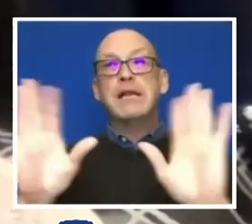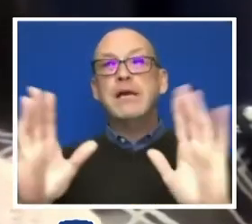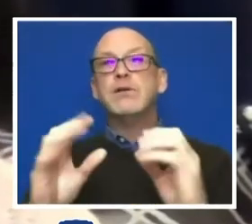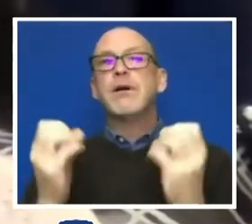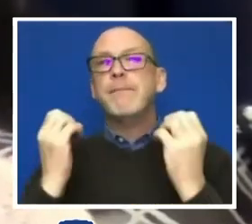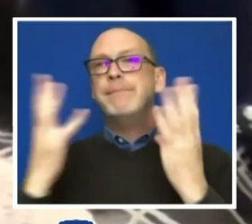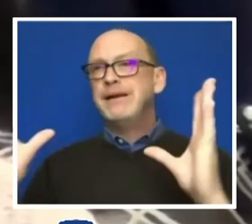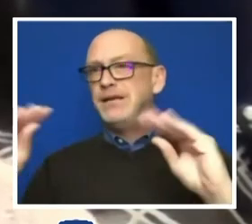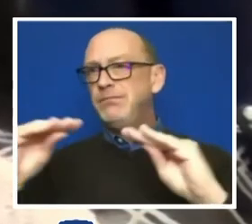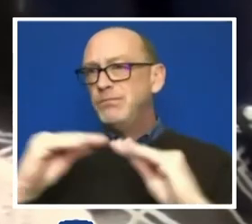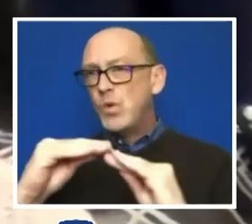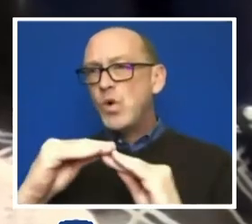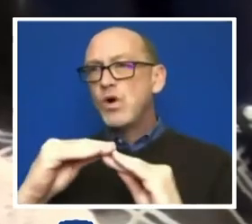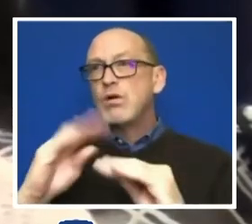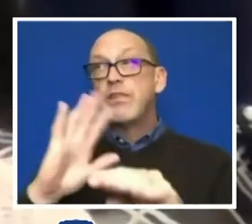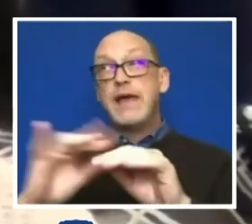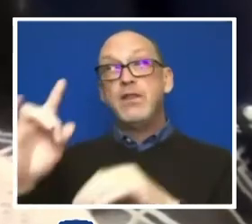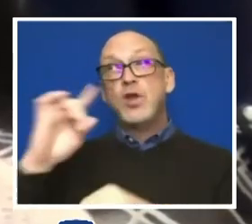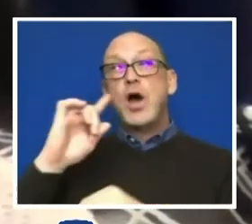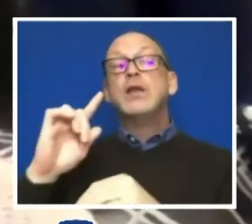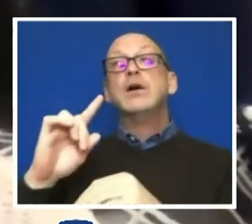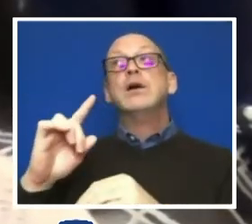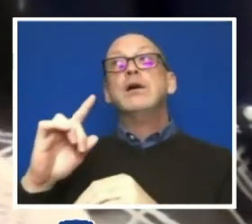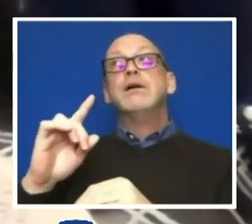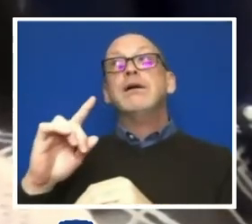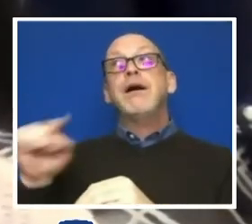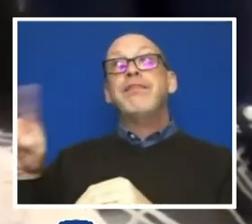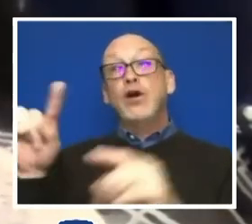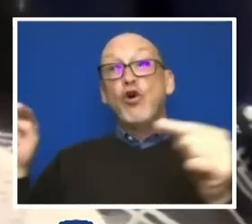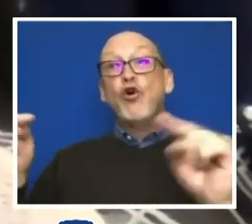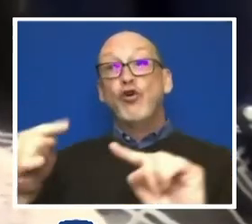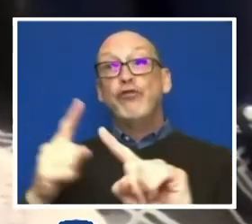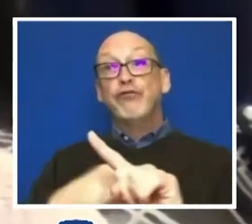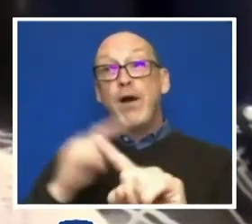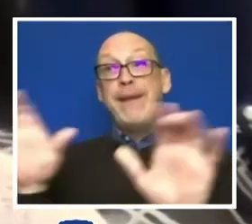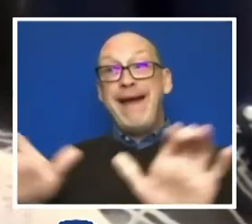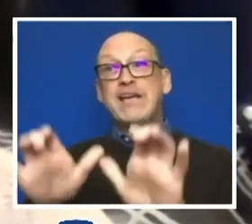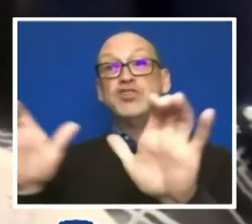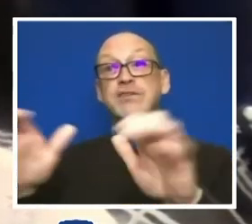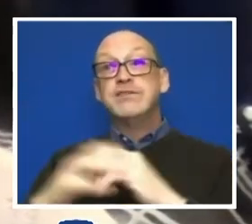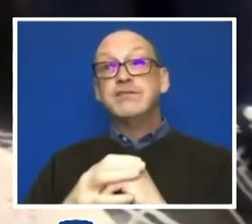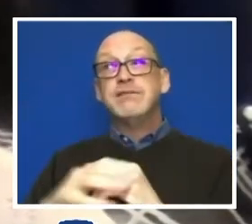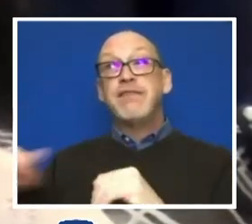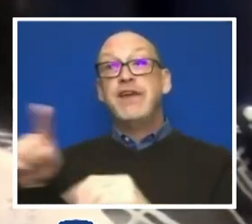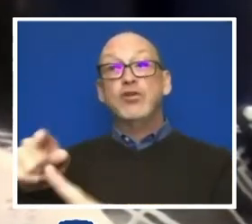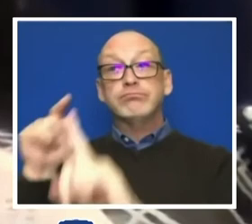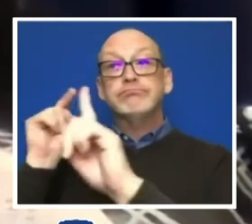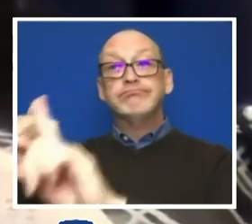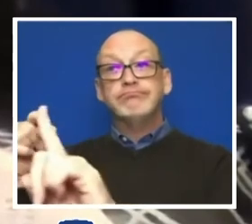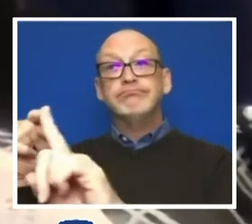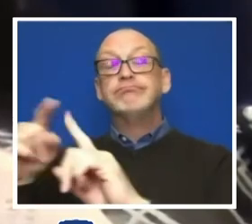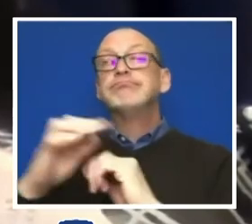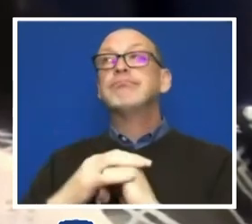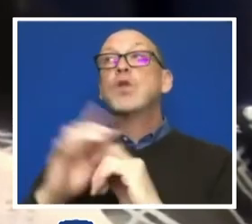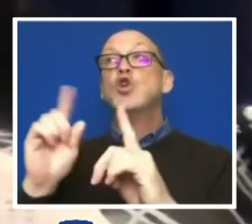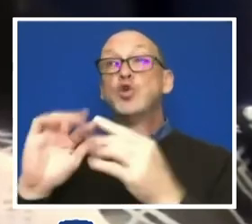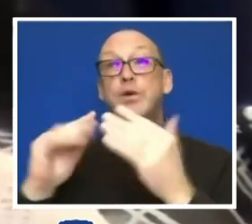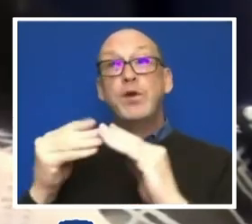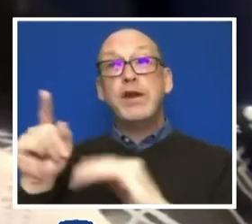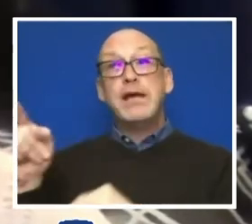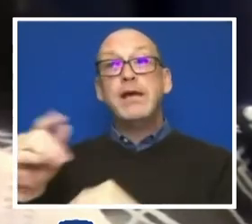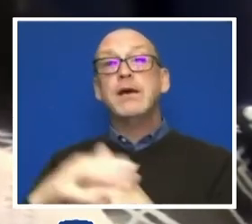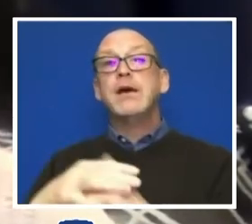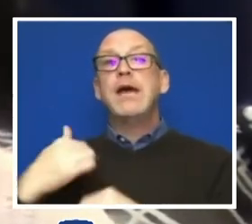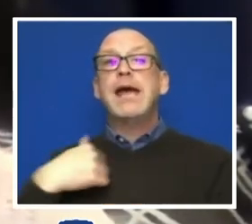more than thought of are affected by harmful rhetoric and actions that are especially targeted towards the community. And we've also been lying